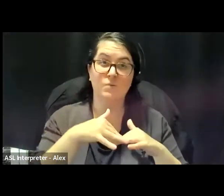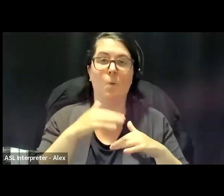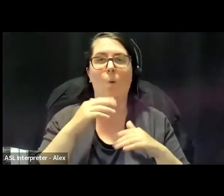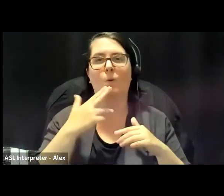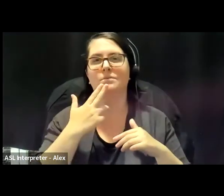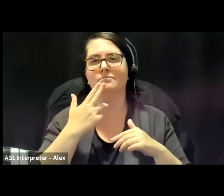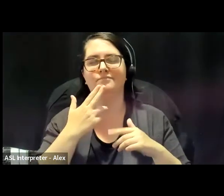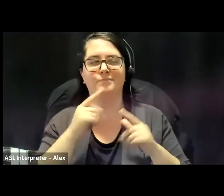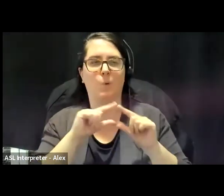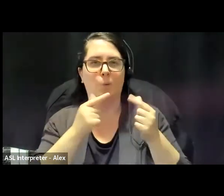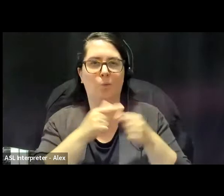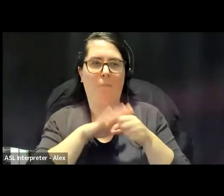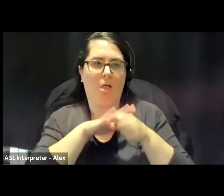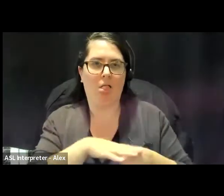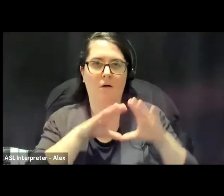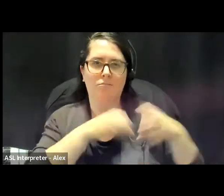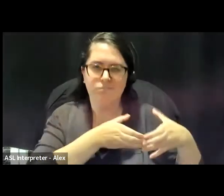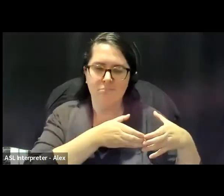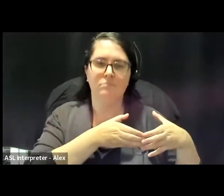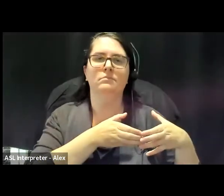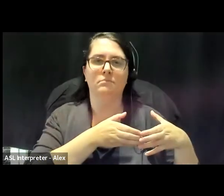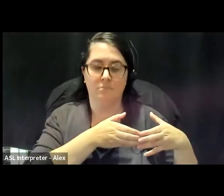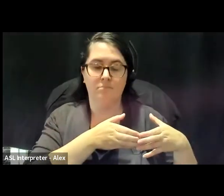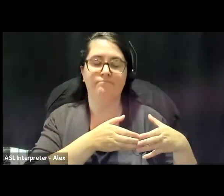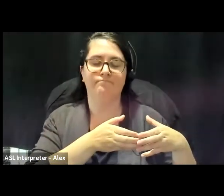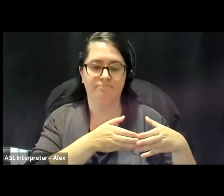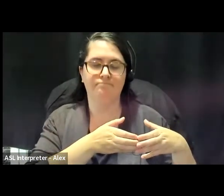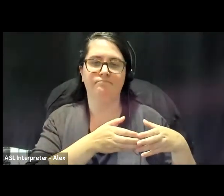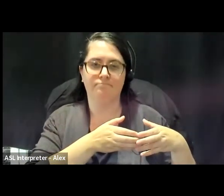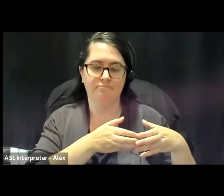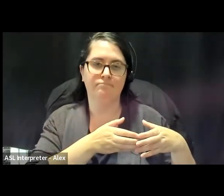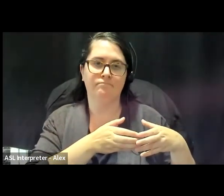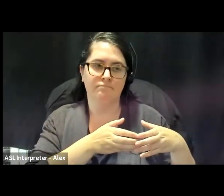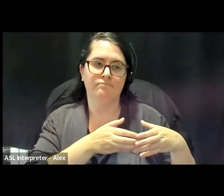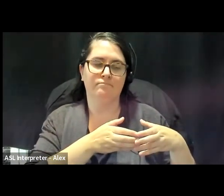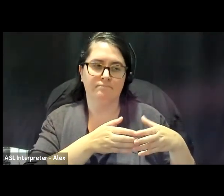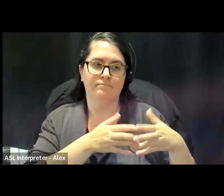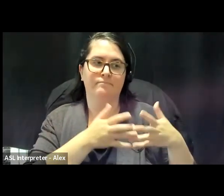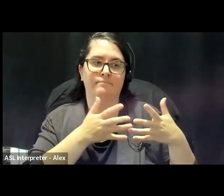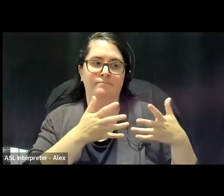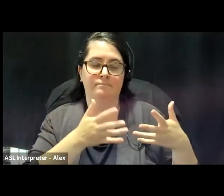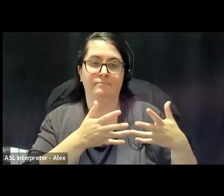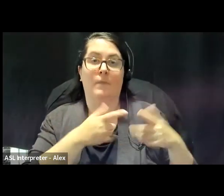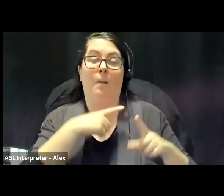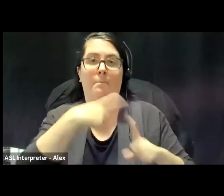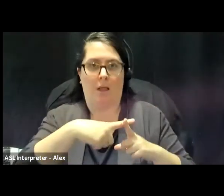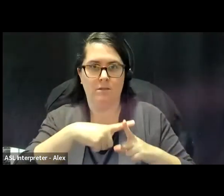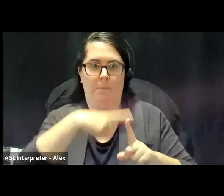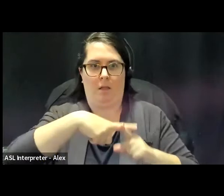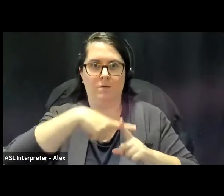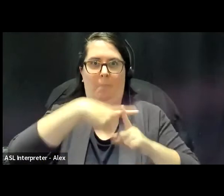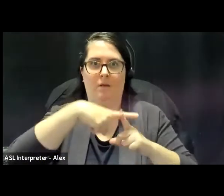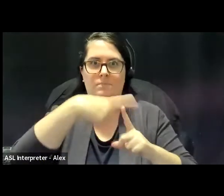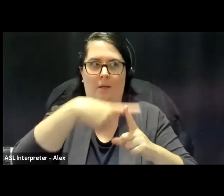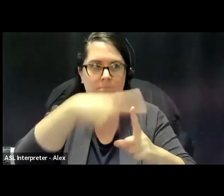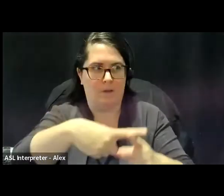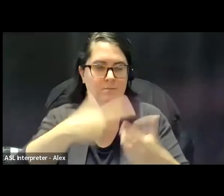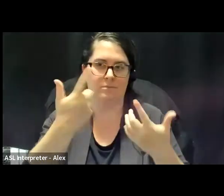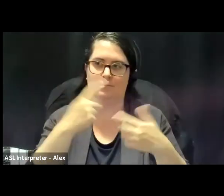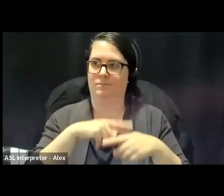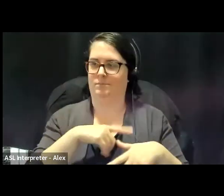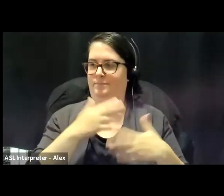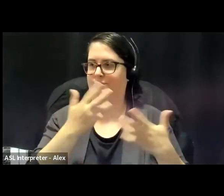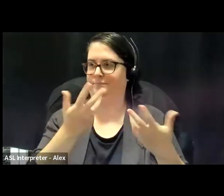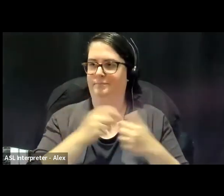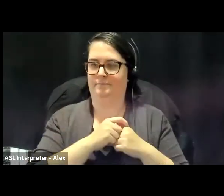And that has very much, and again, you know, compounded by like the, the